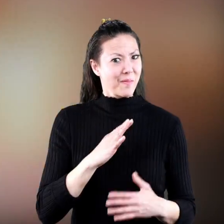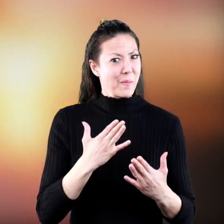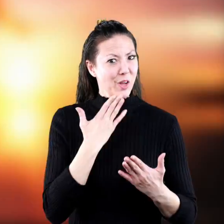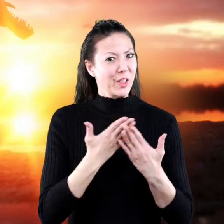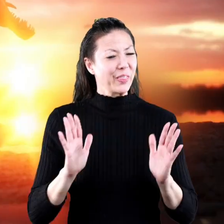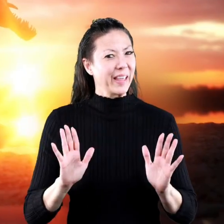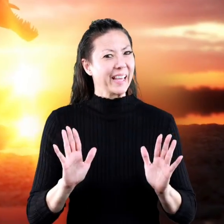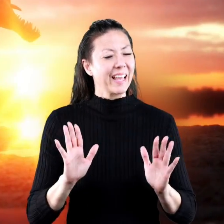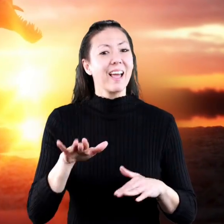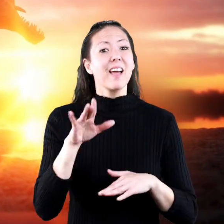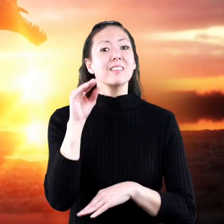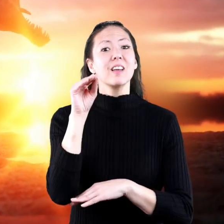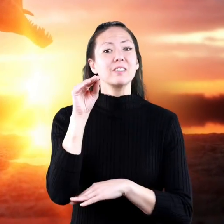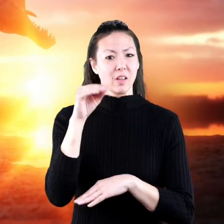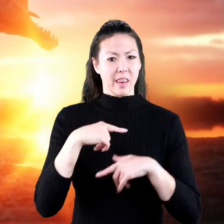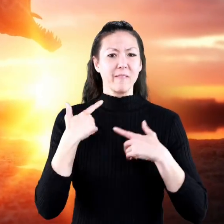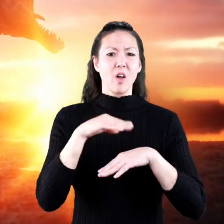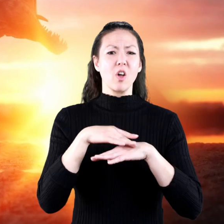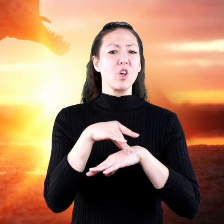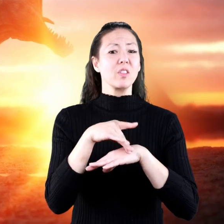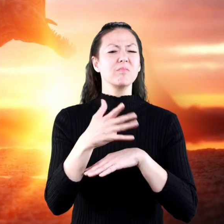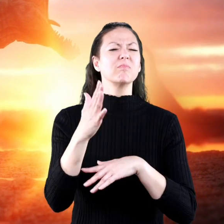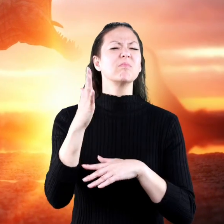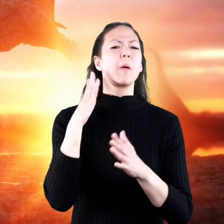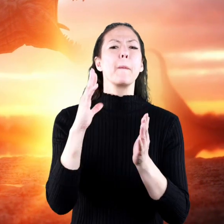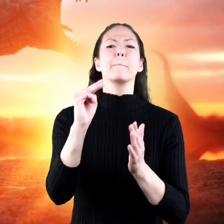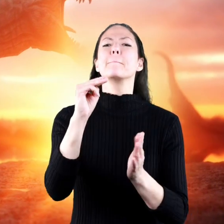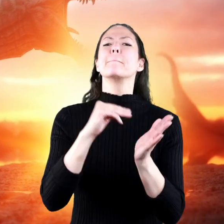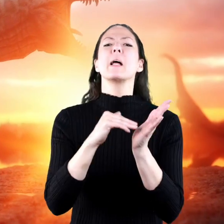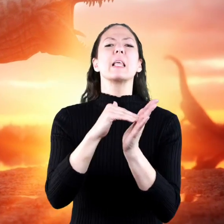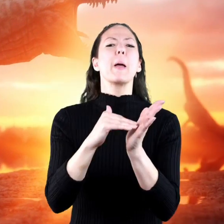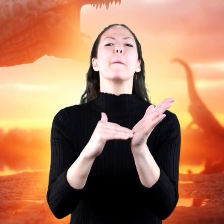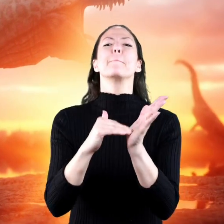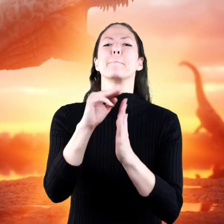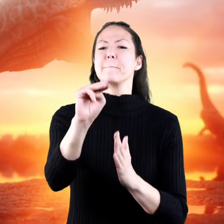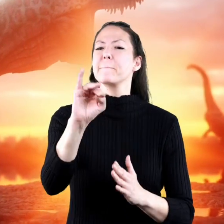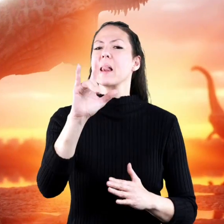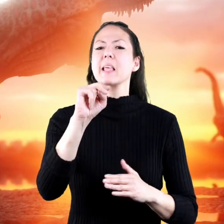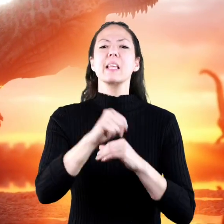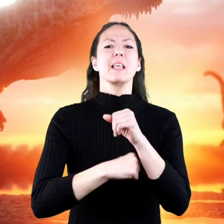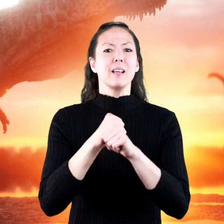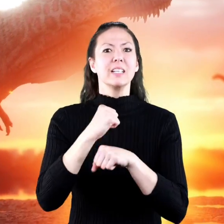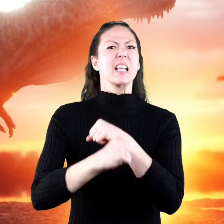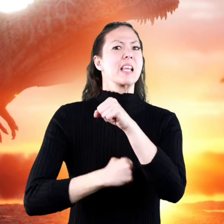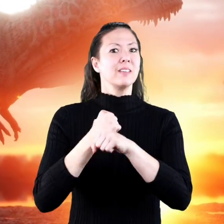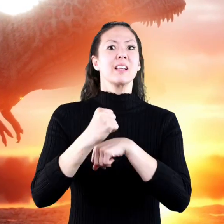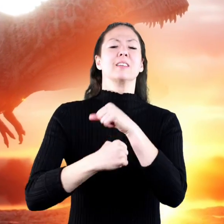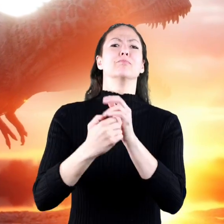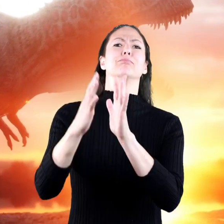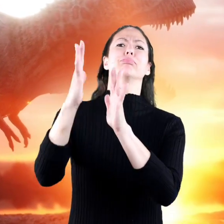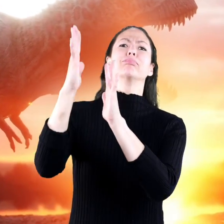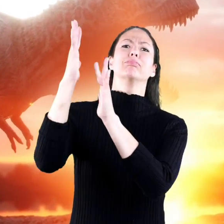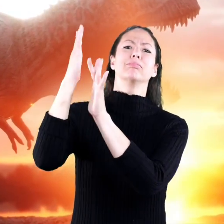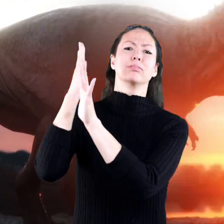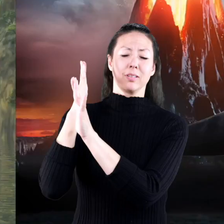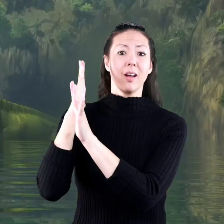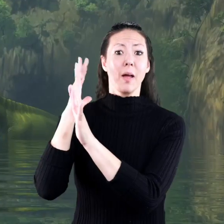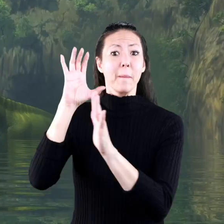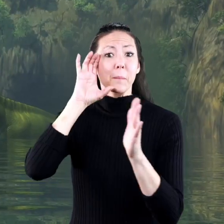dinosaurs lived on the earth millions of years ago hundreds of millions of years ago